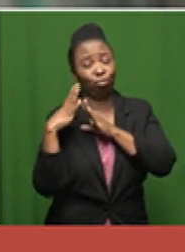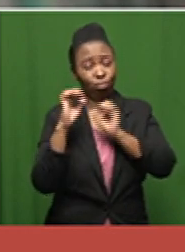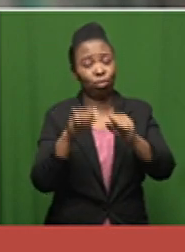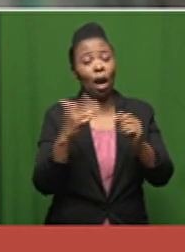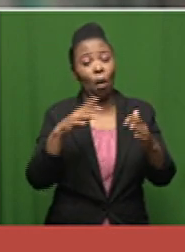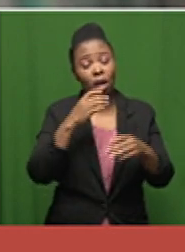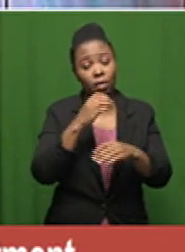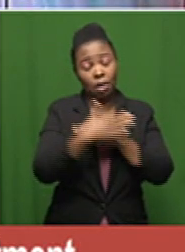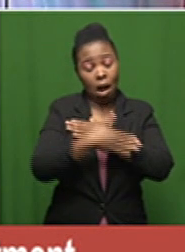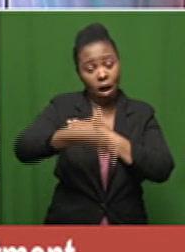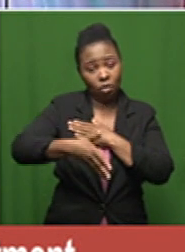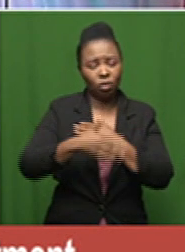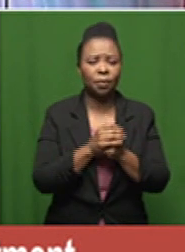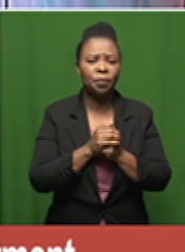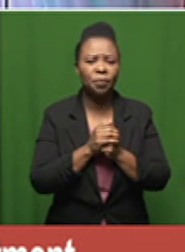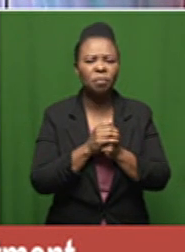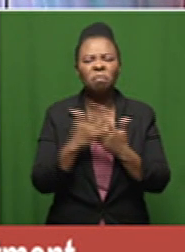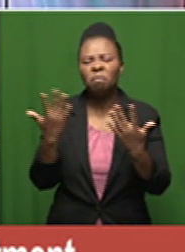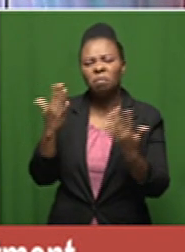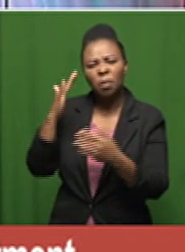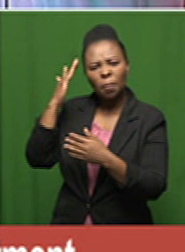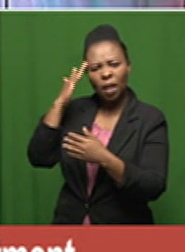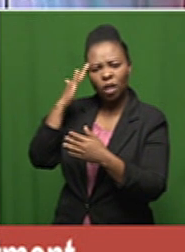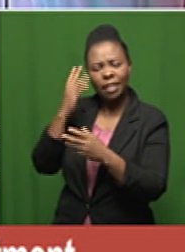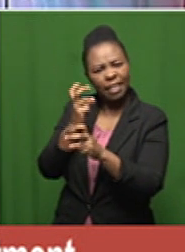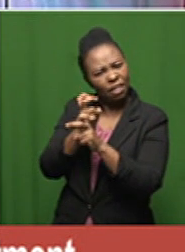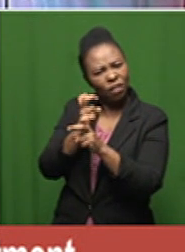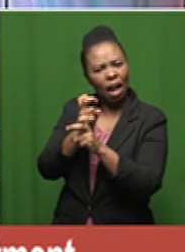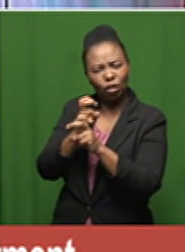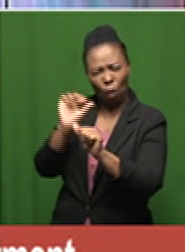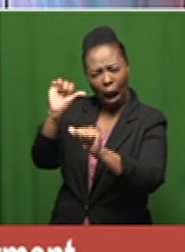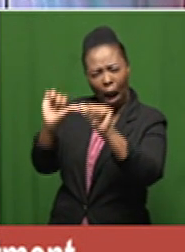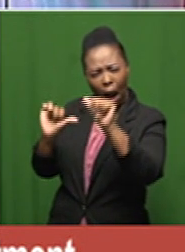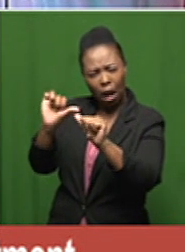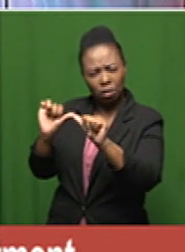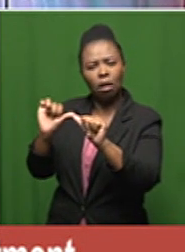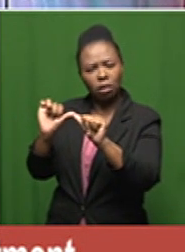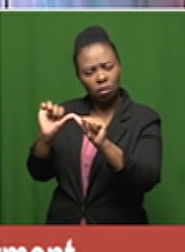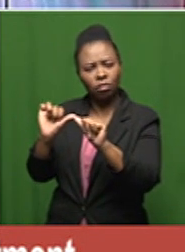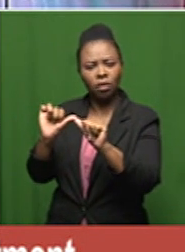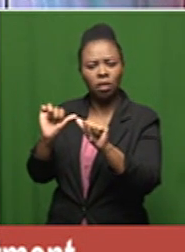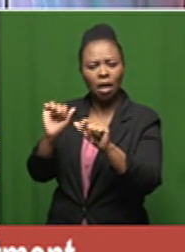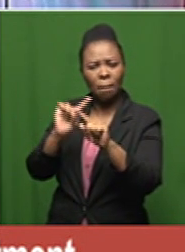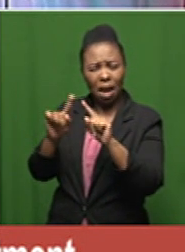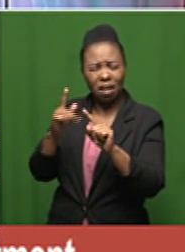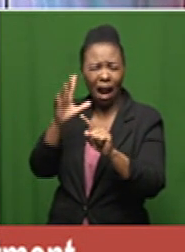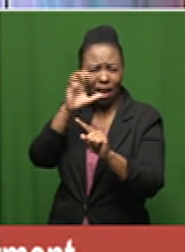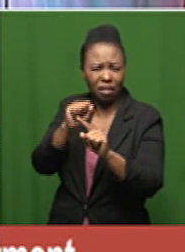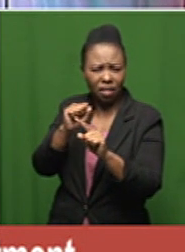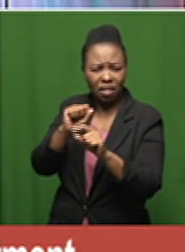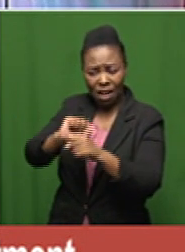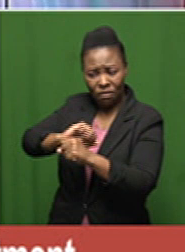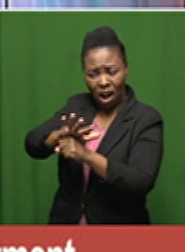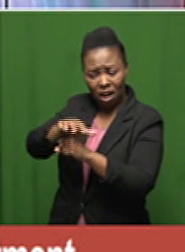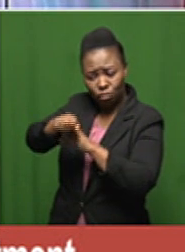i know it's difficult to assess fully but i guess this variant has contributed as well at